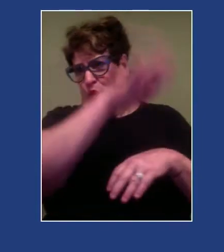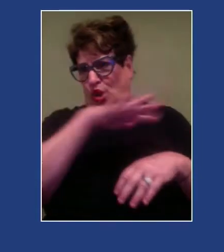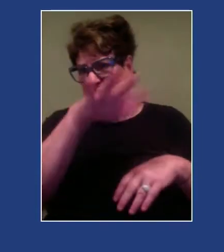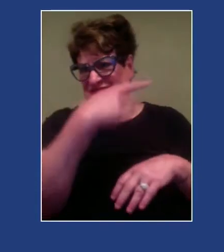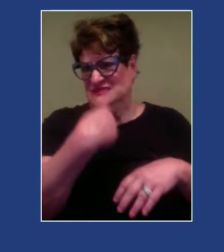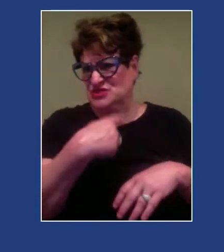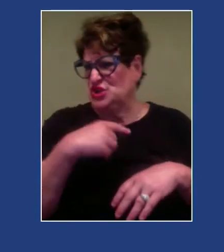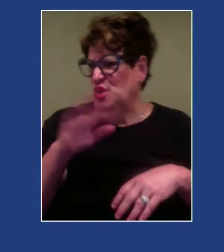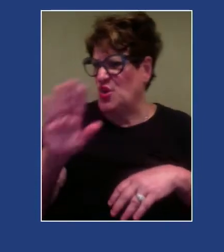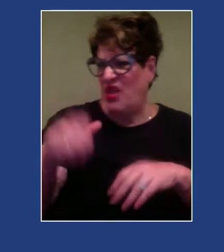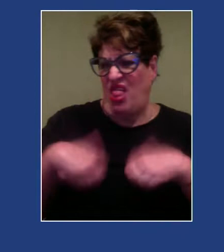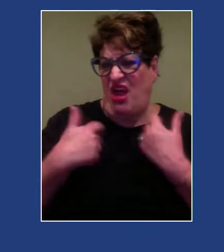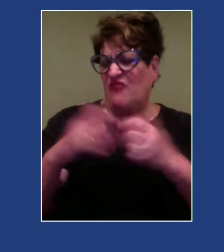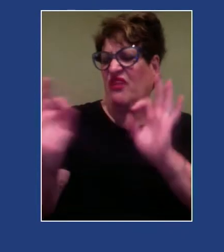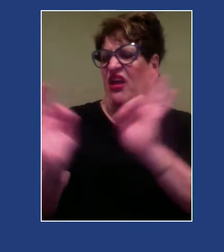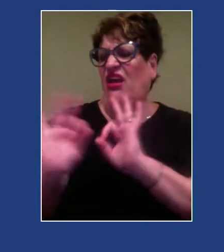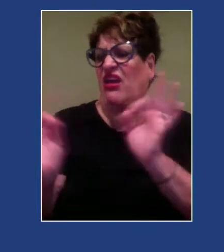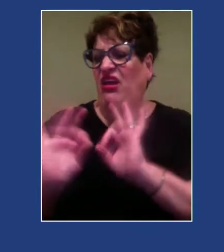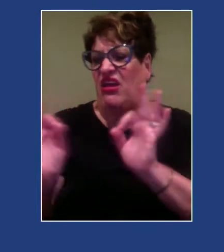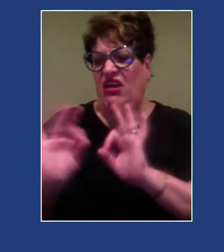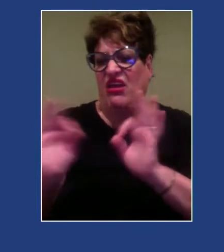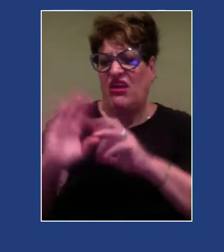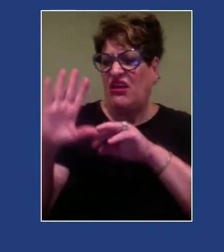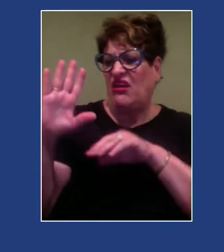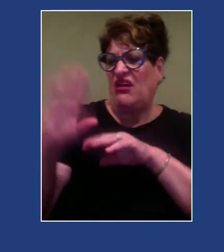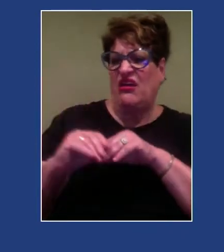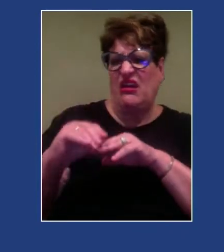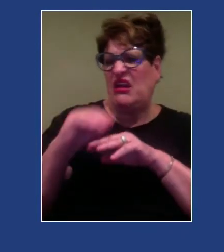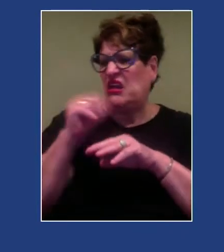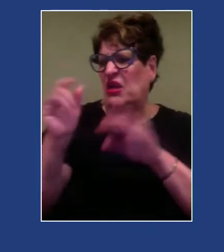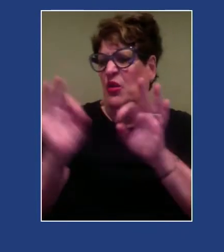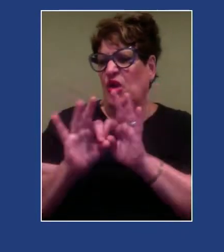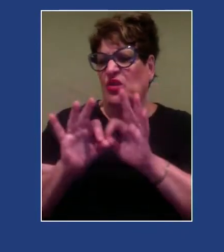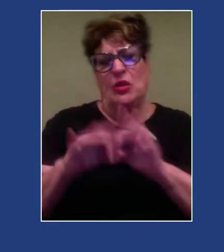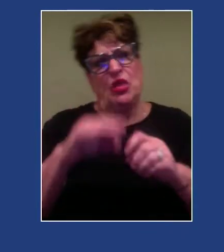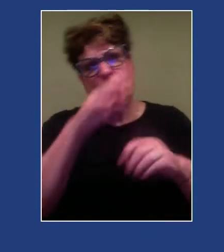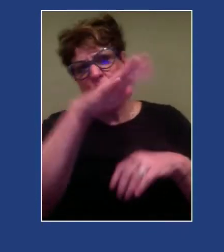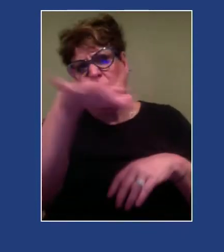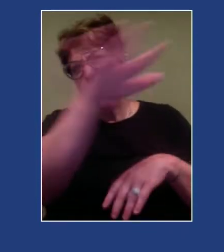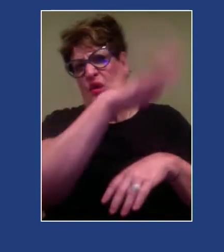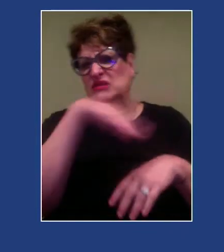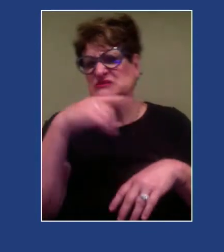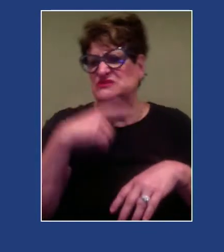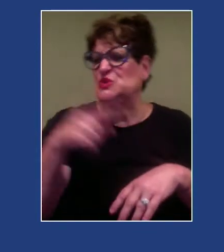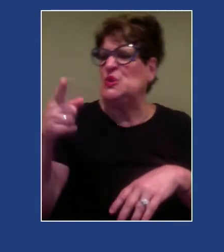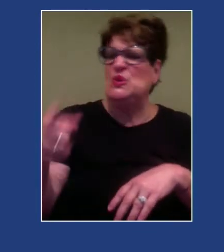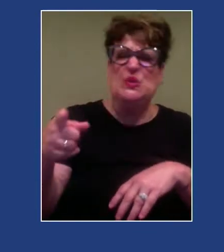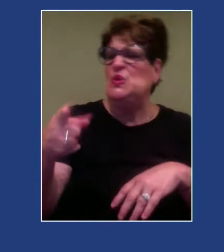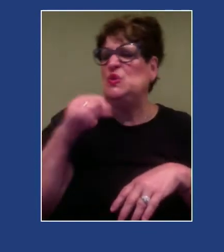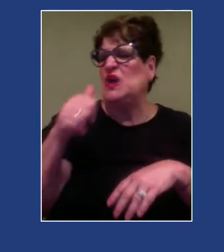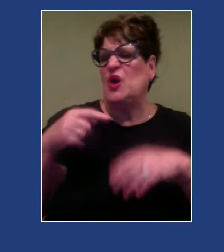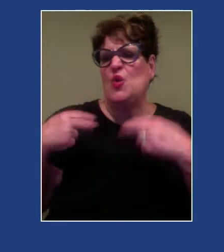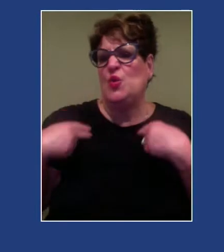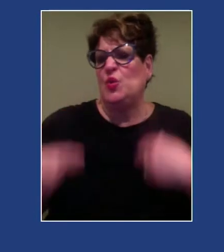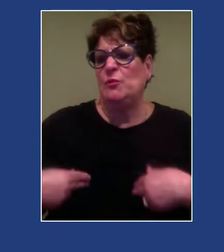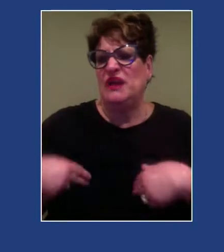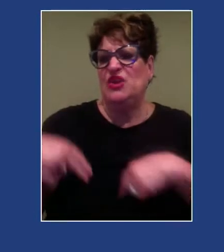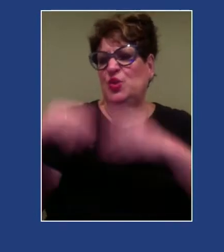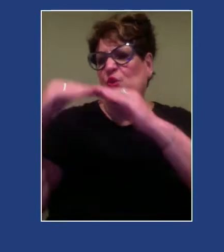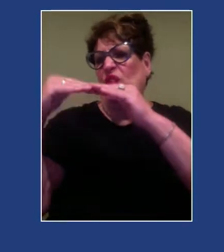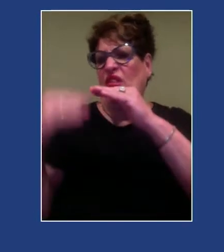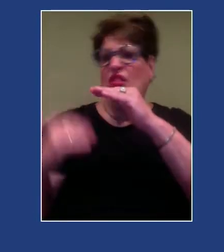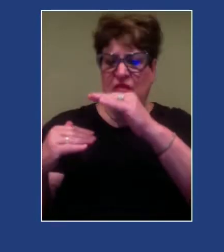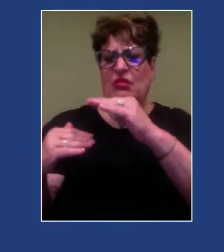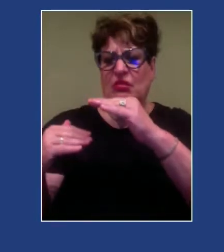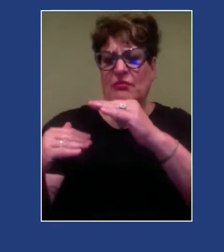it is less worthwhile, and that the world is sending them the message that you are less human, right? I have to be able to hold